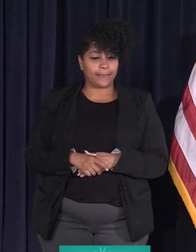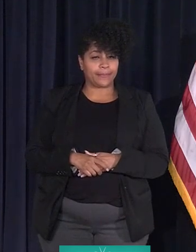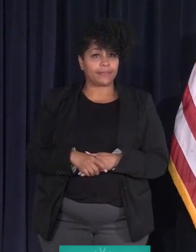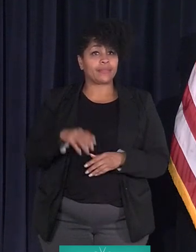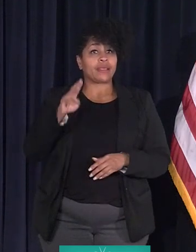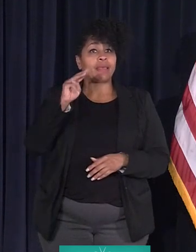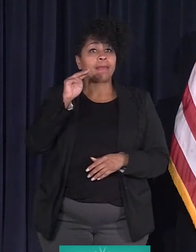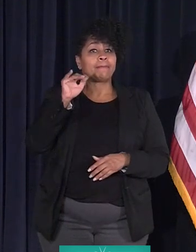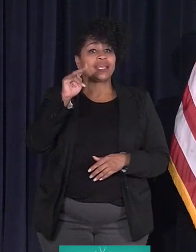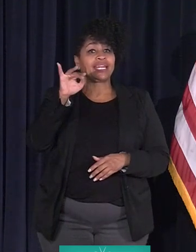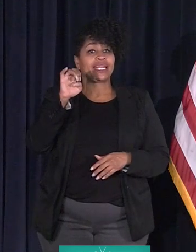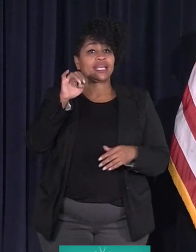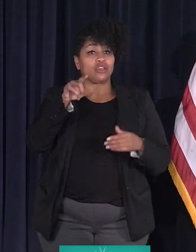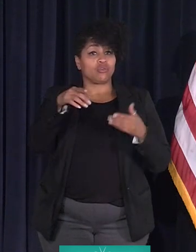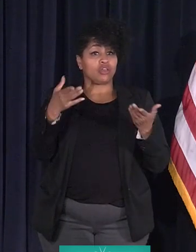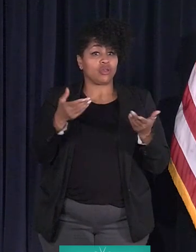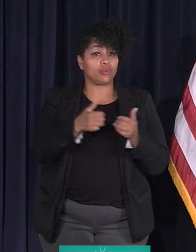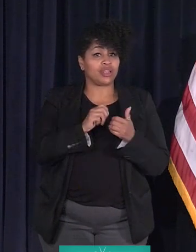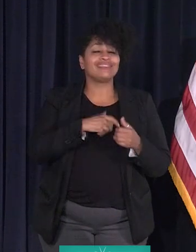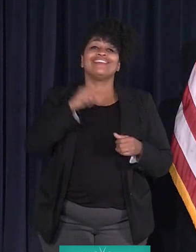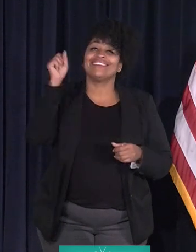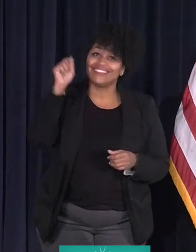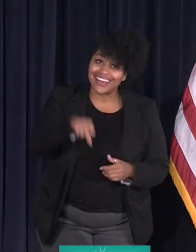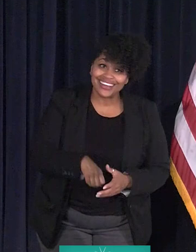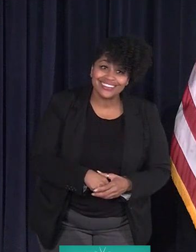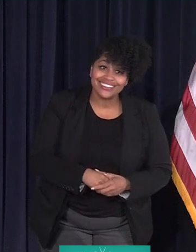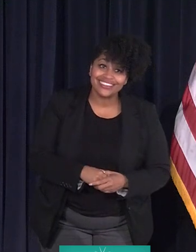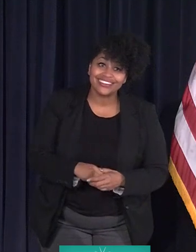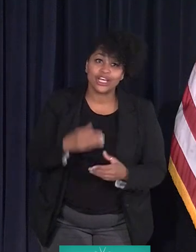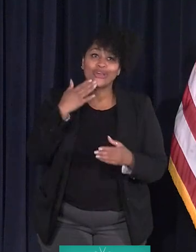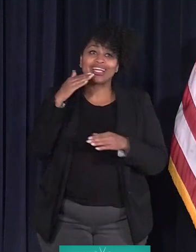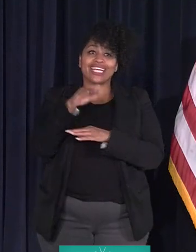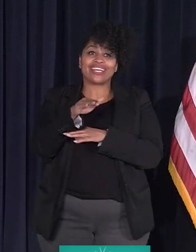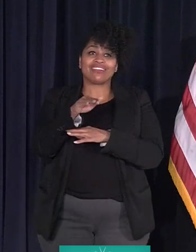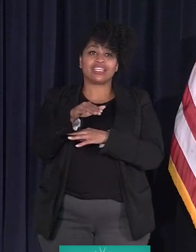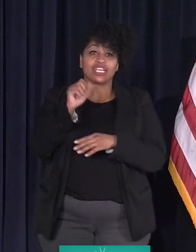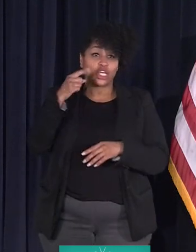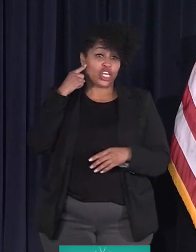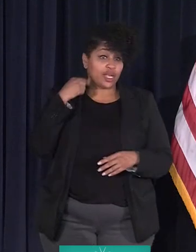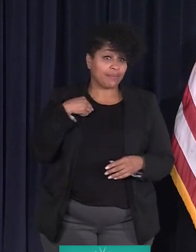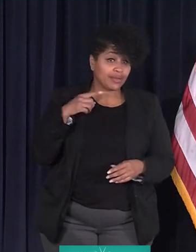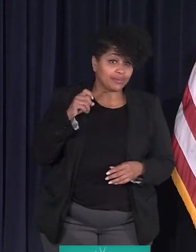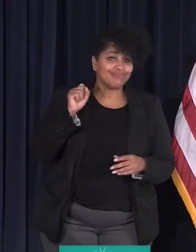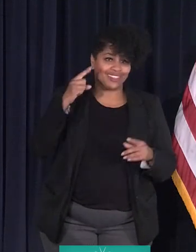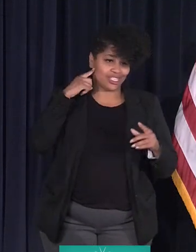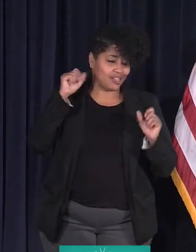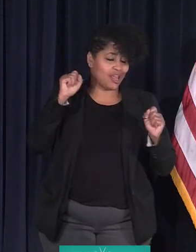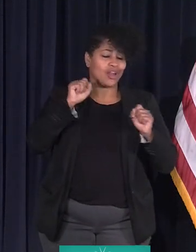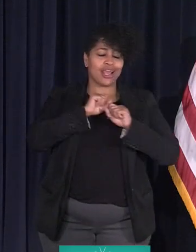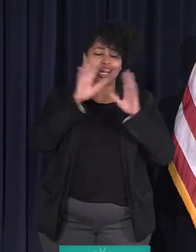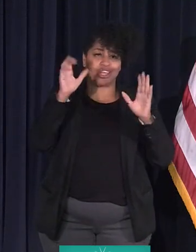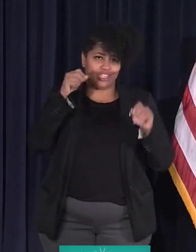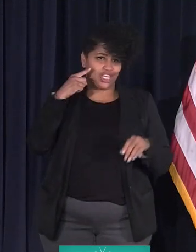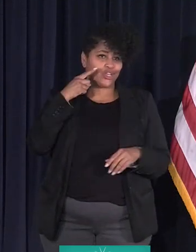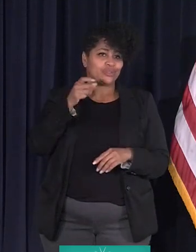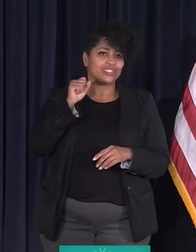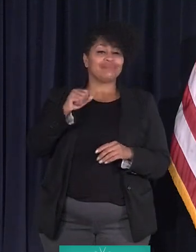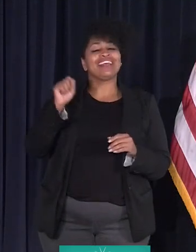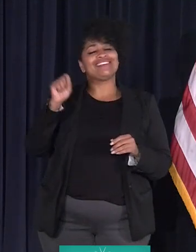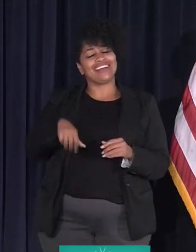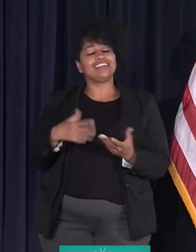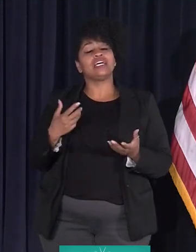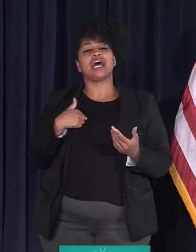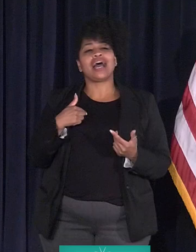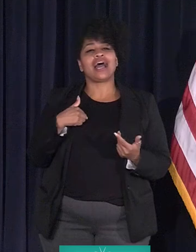Minnie, are you with us? Yes. Good evening. Can you hear me? Can you hear me? Loud and clear. Yes.